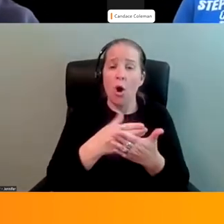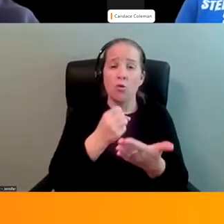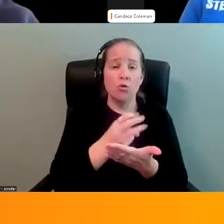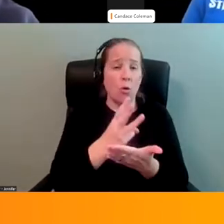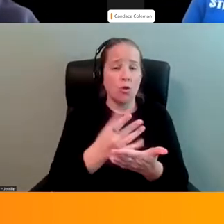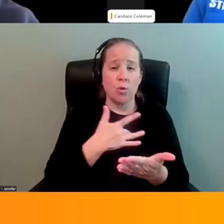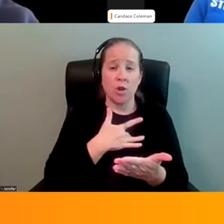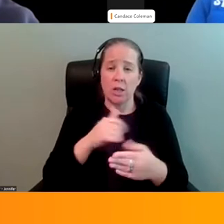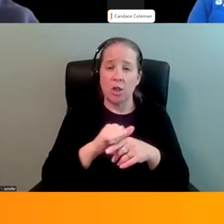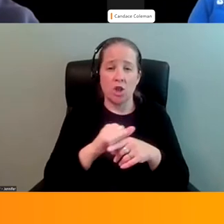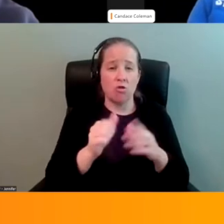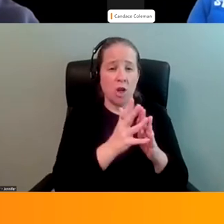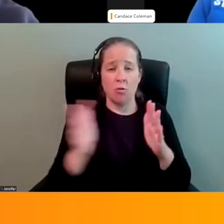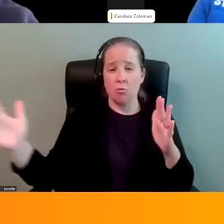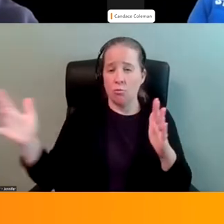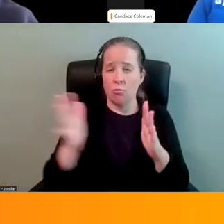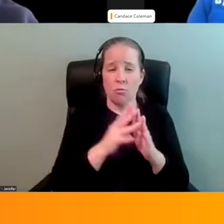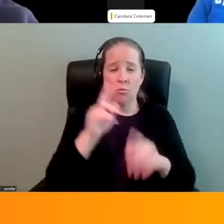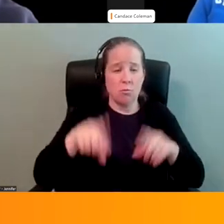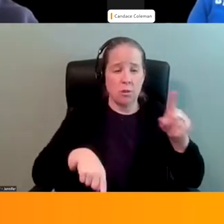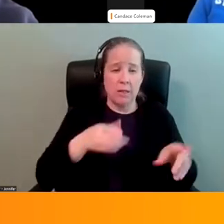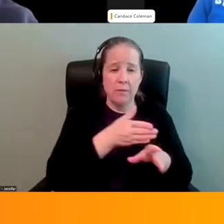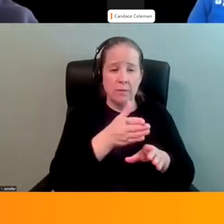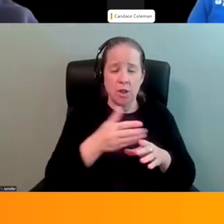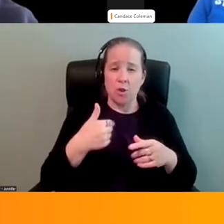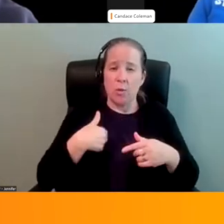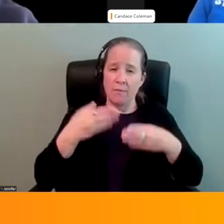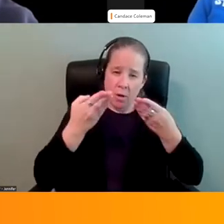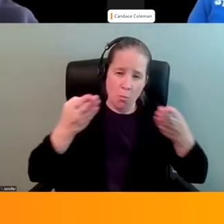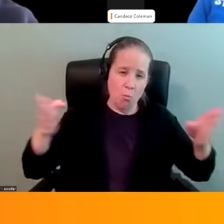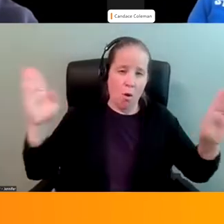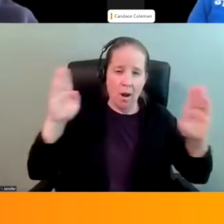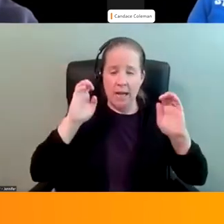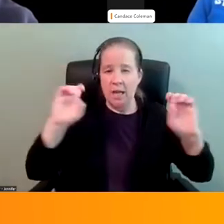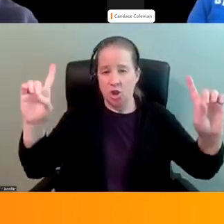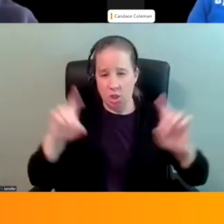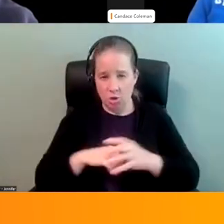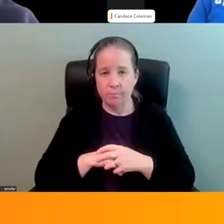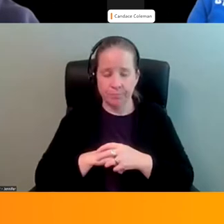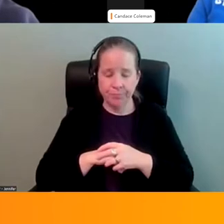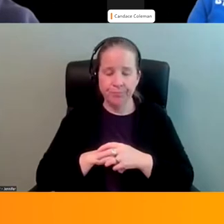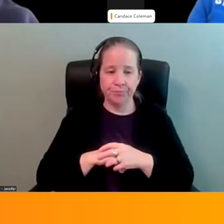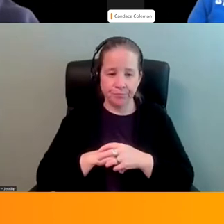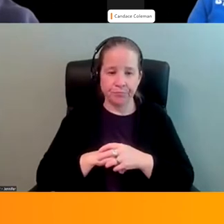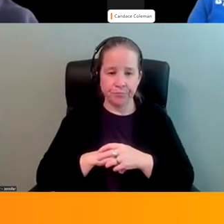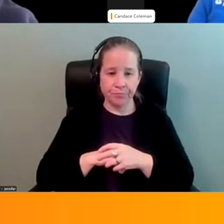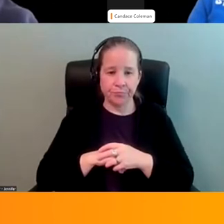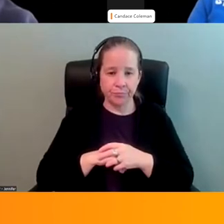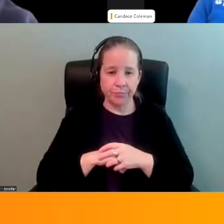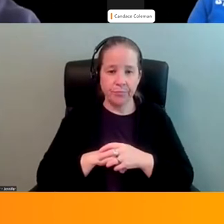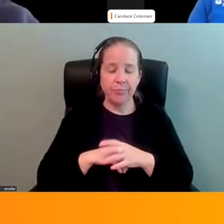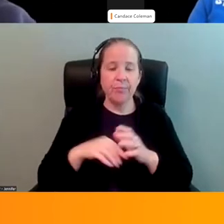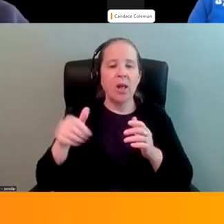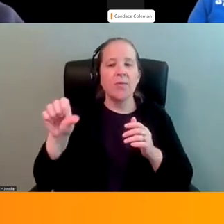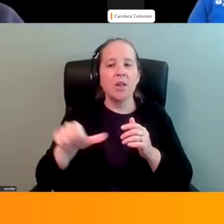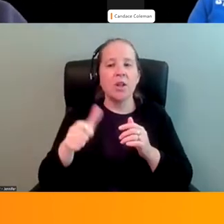across all of those fields. So we have this very broad education. And the other thing